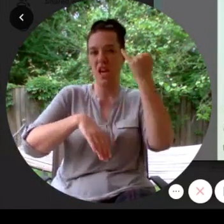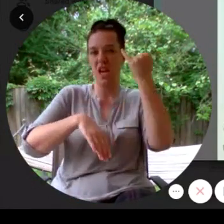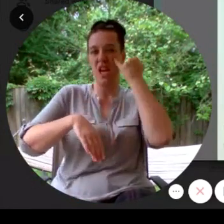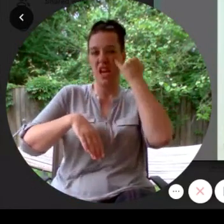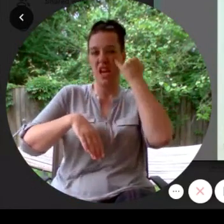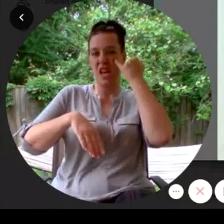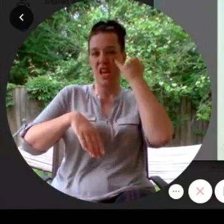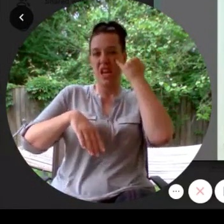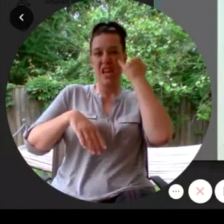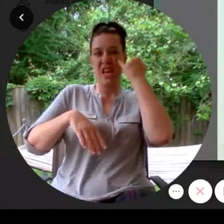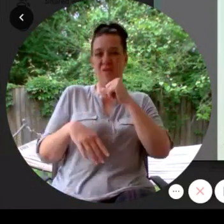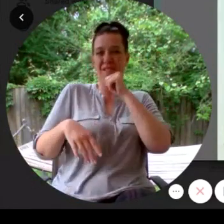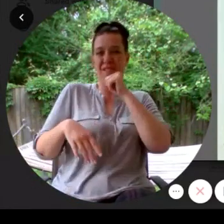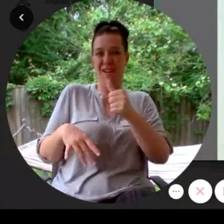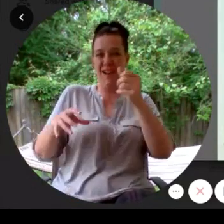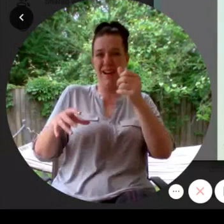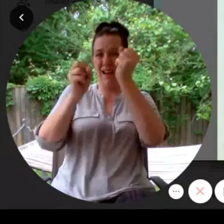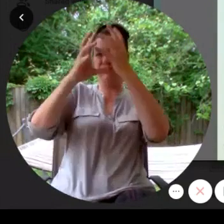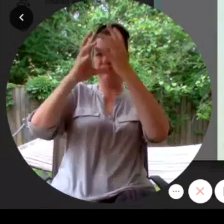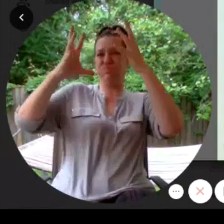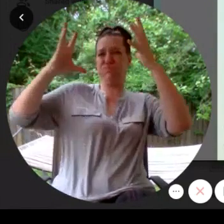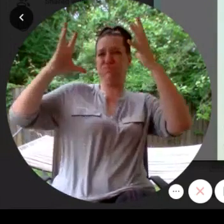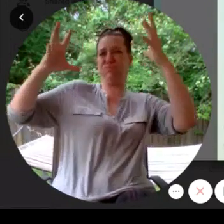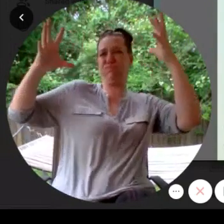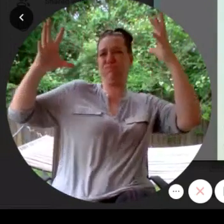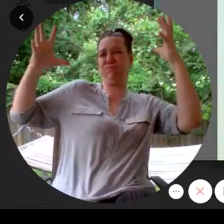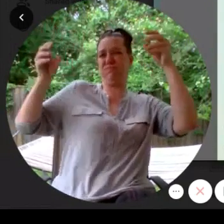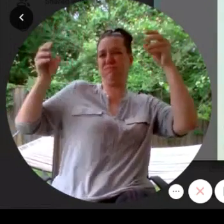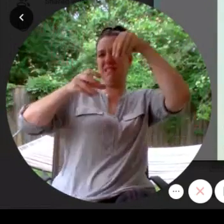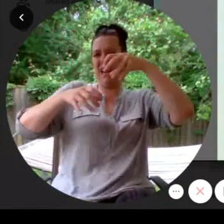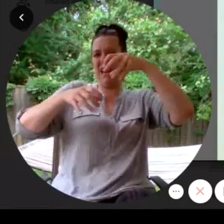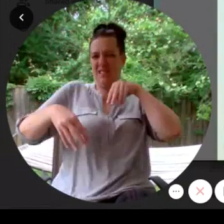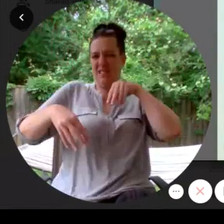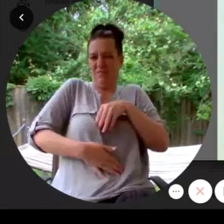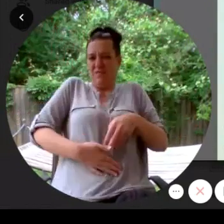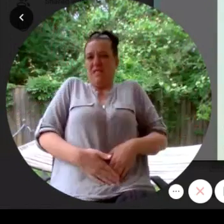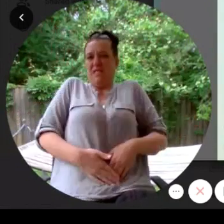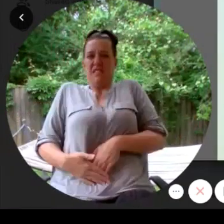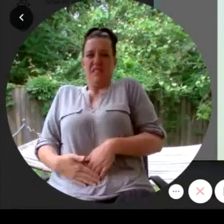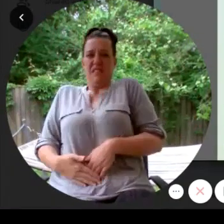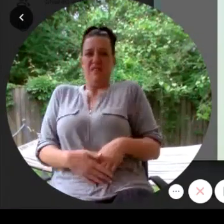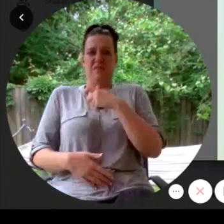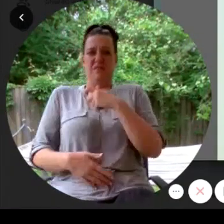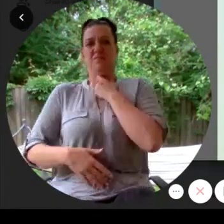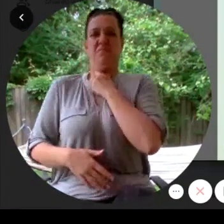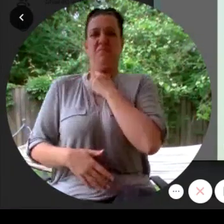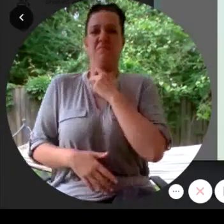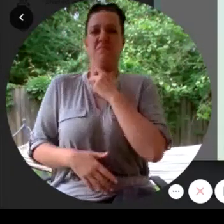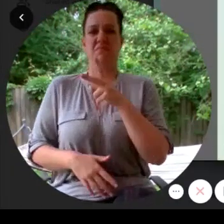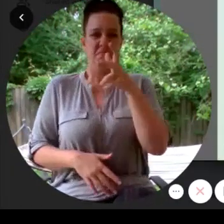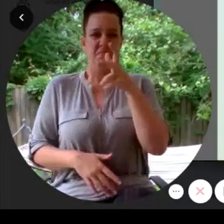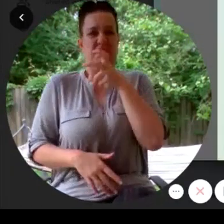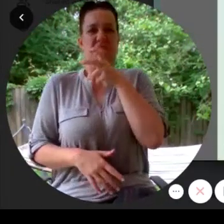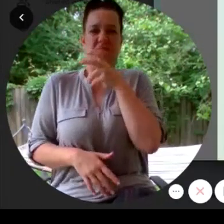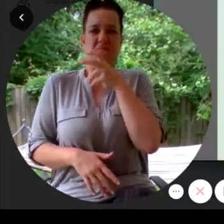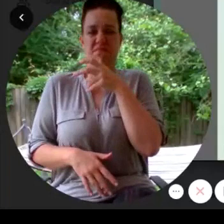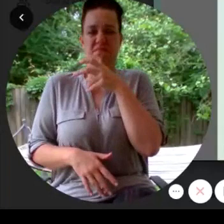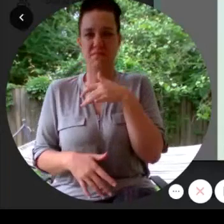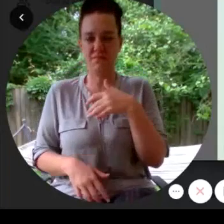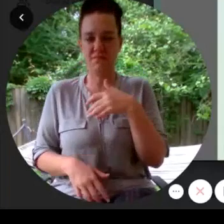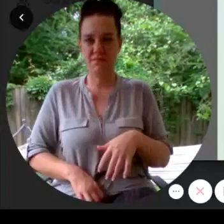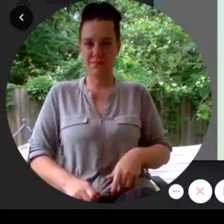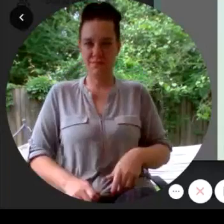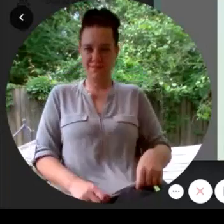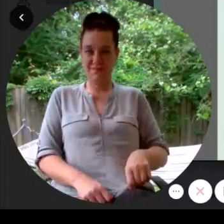shirt yeah Miles said a purple balloon